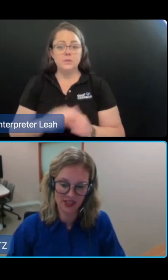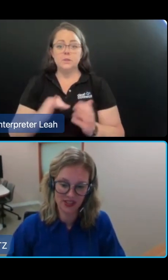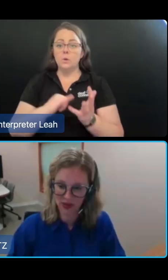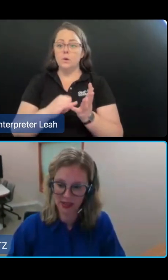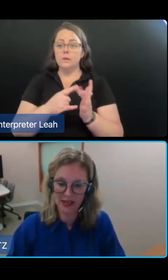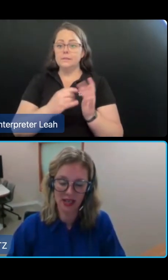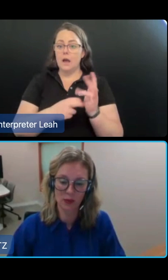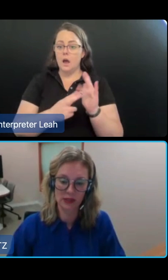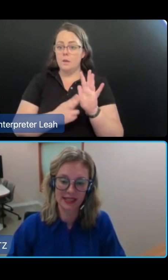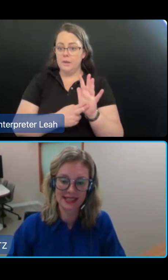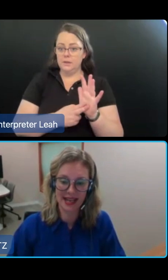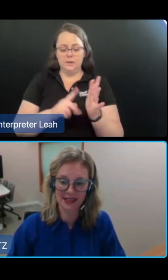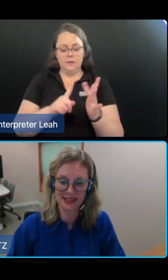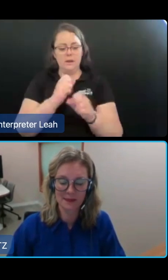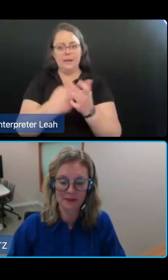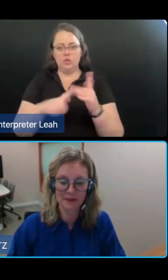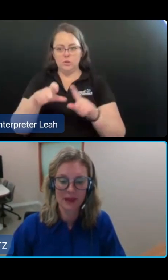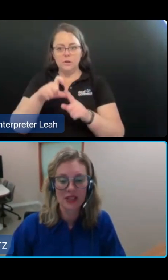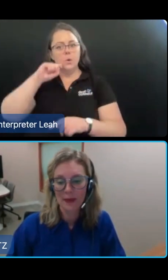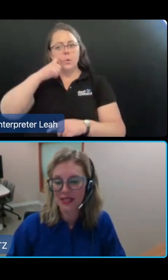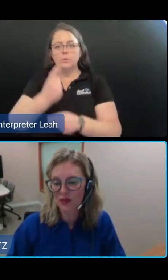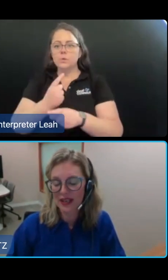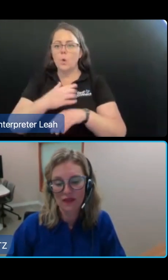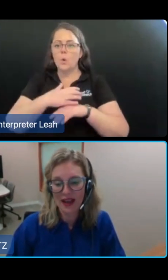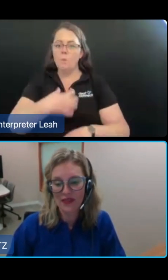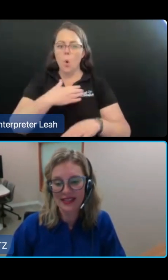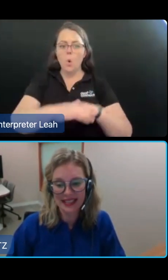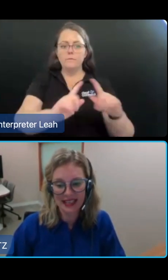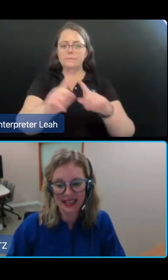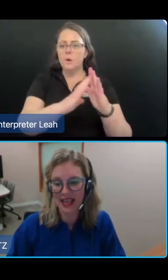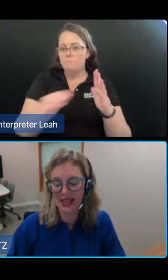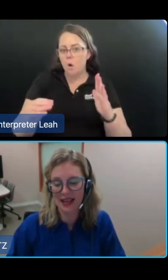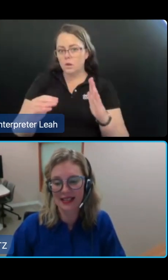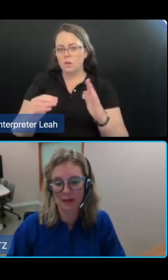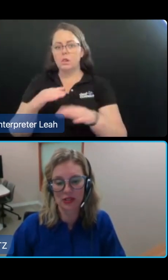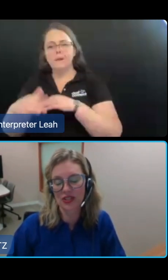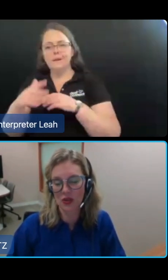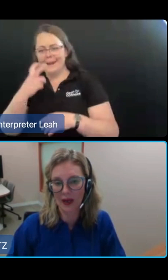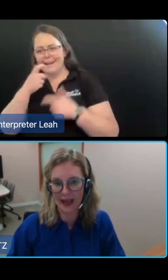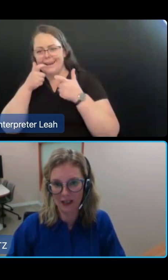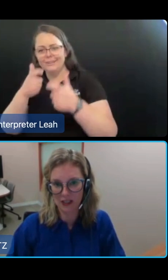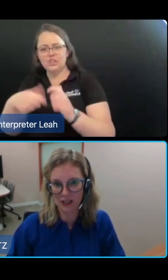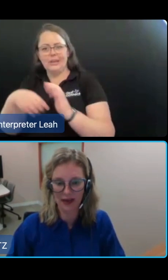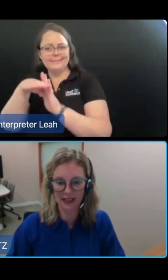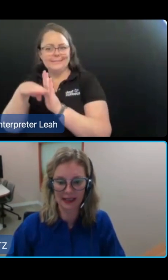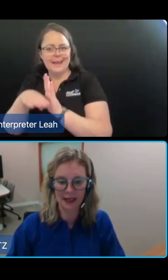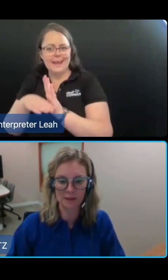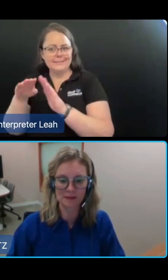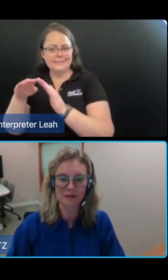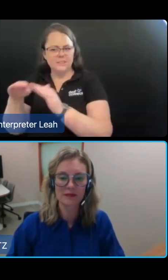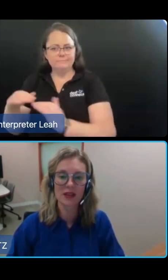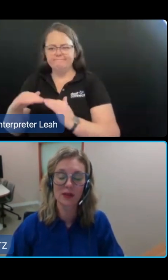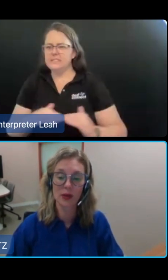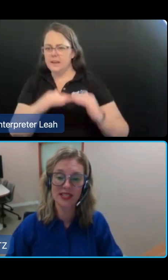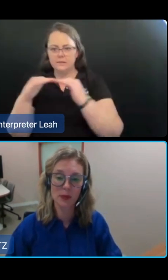about the strength and aged care quality standards. Chapters three, five and six together establish a stronger aged care regulator.